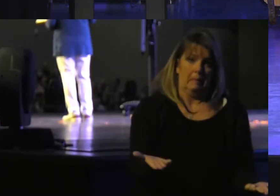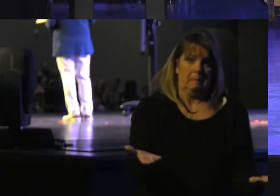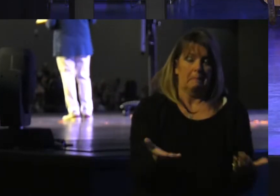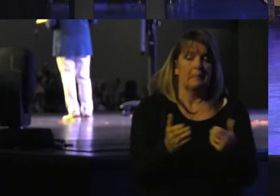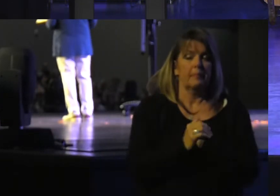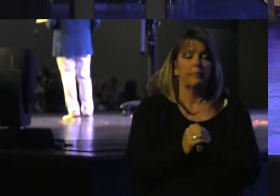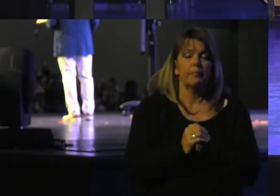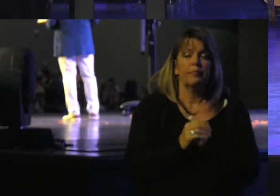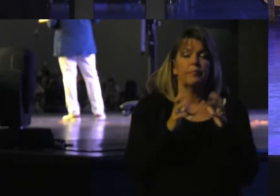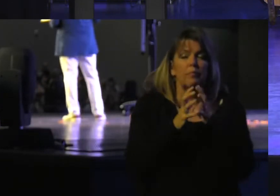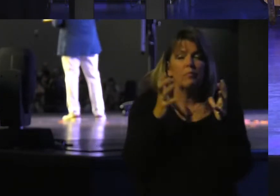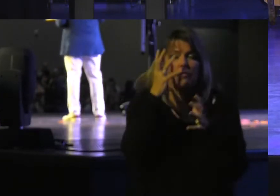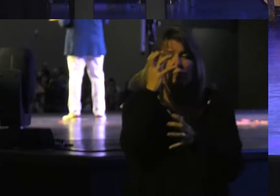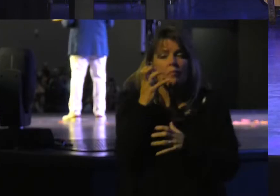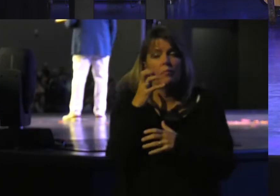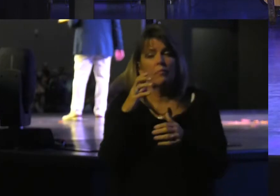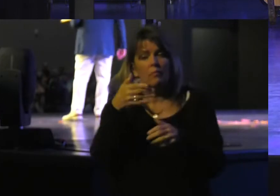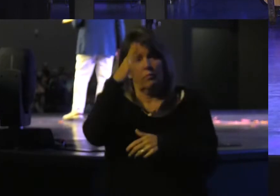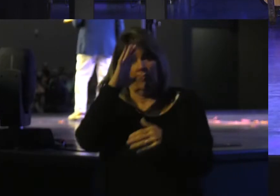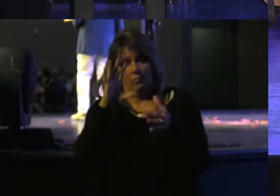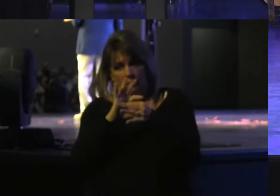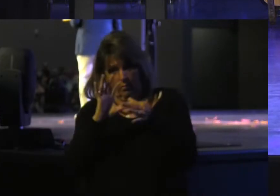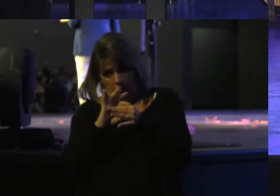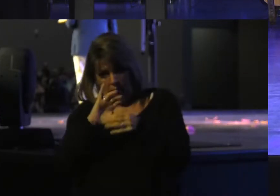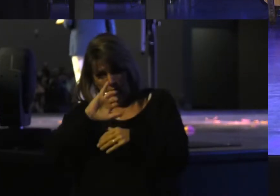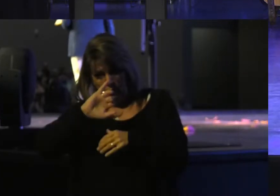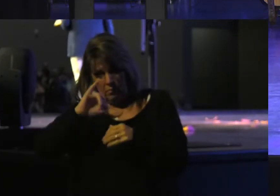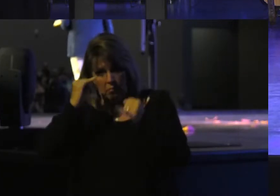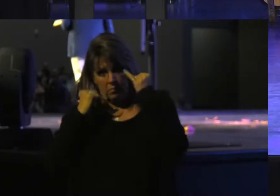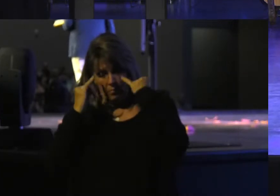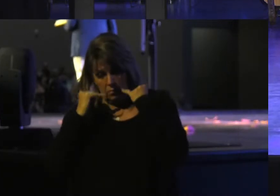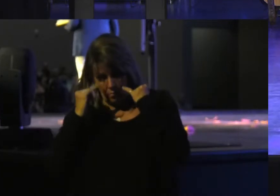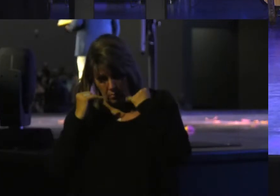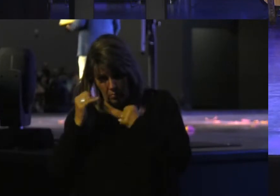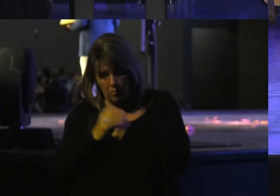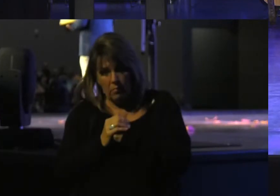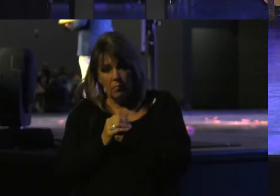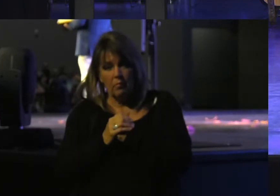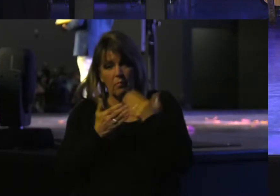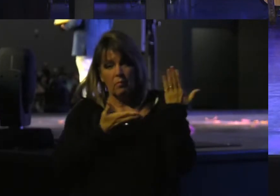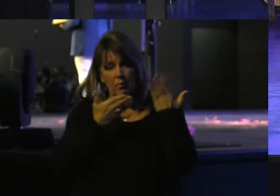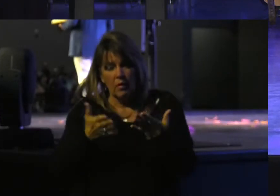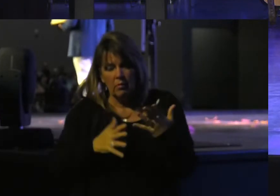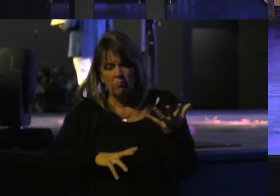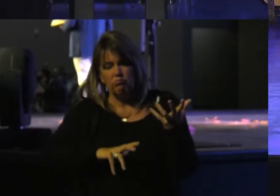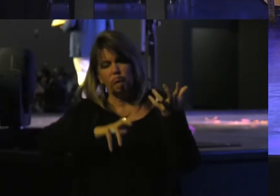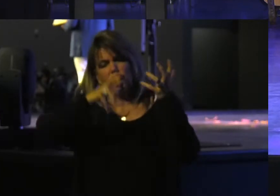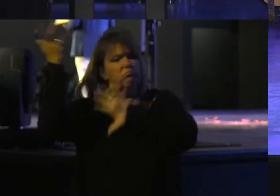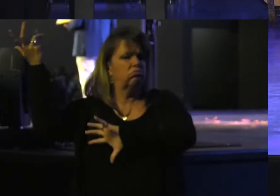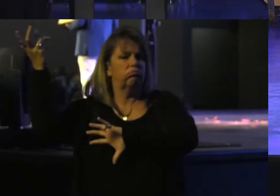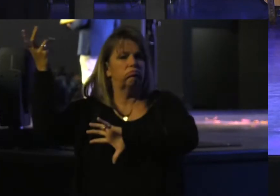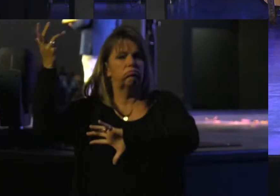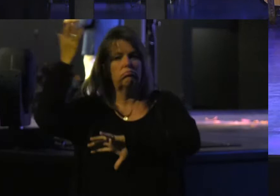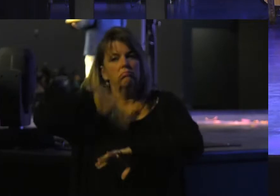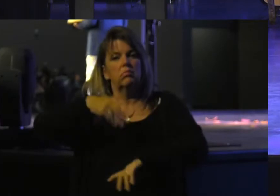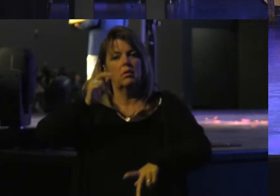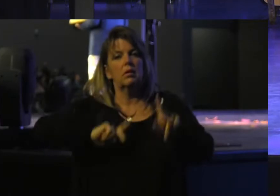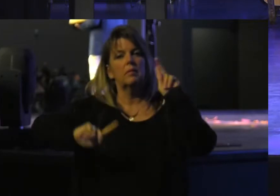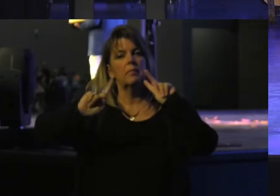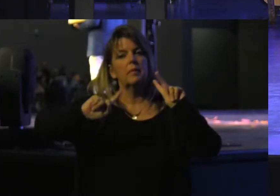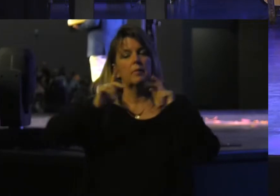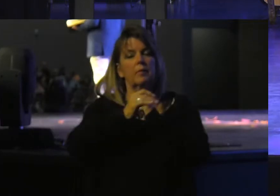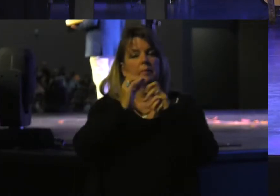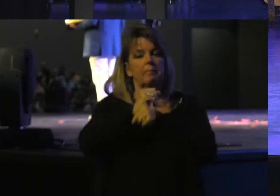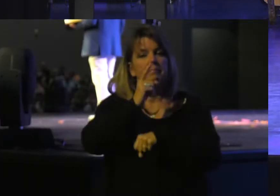So much so that he says, Jeremiah, you go take that vessel And you shatter it in front of them. And you